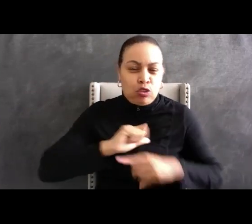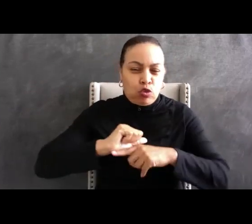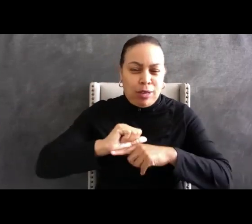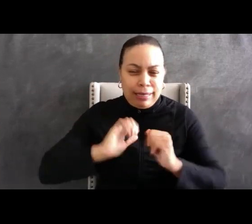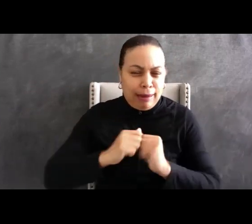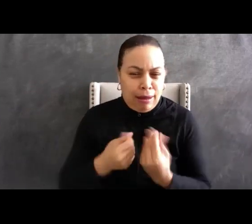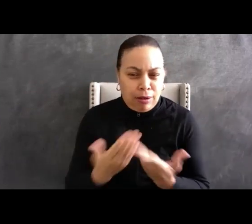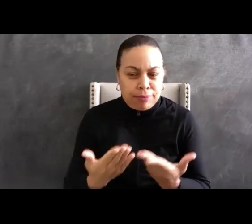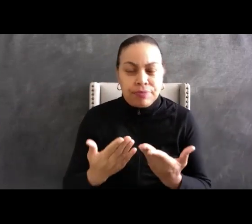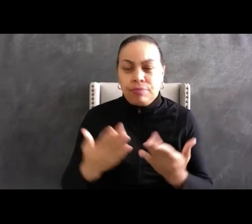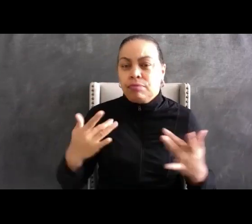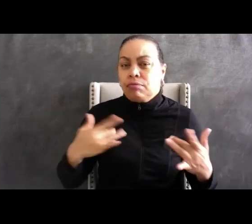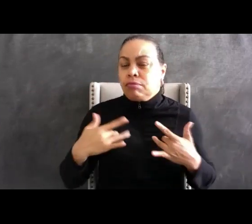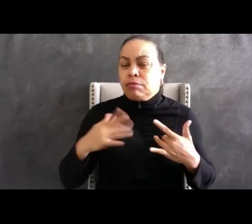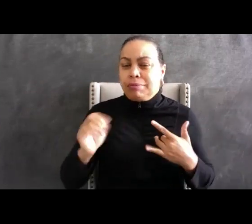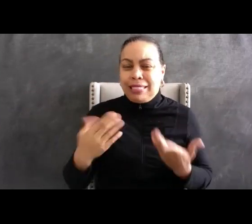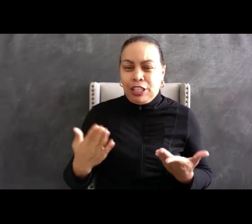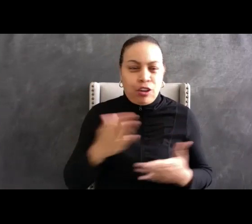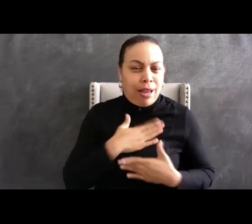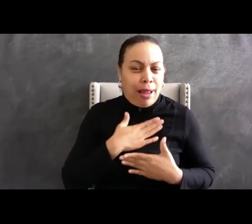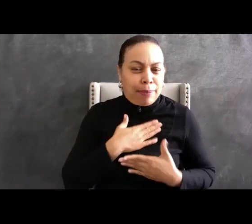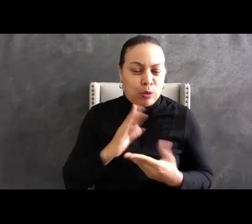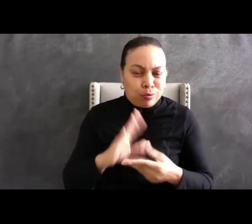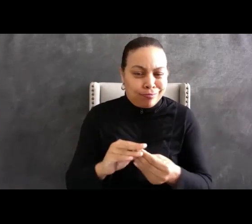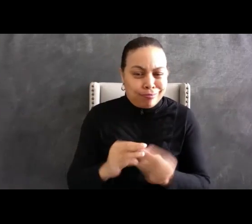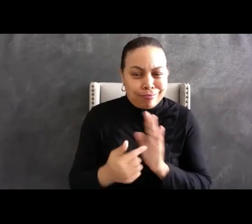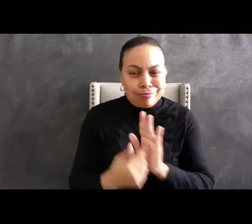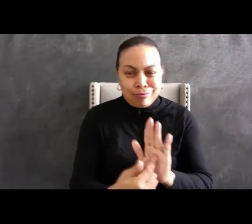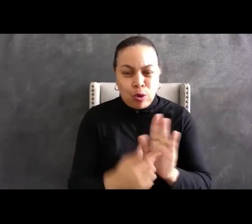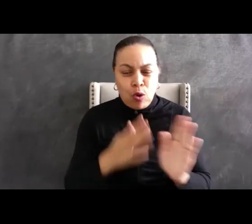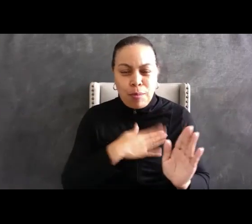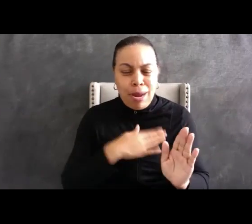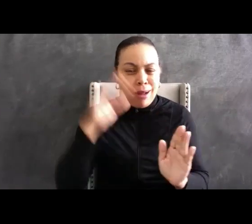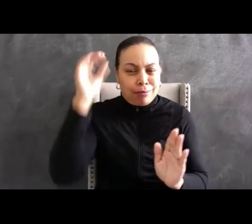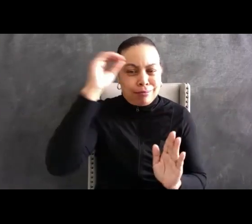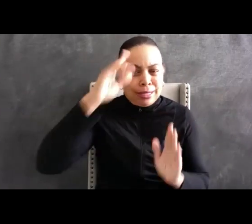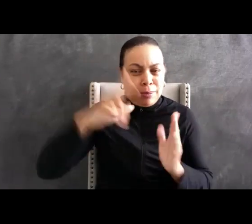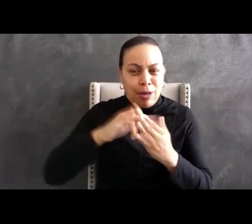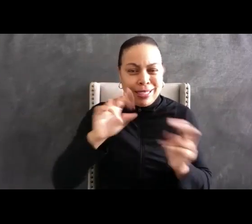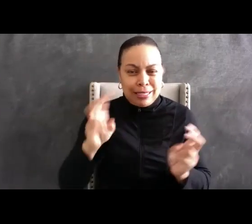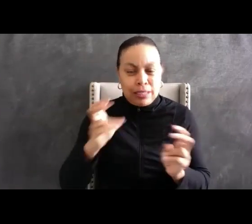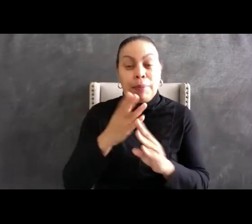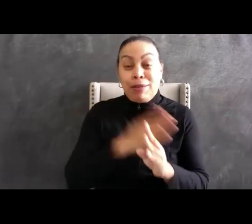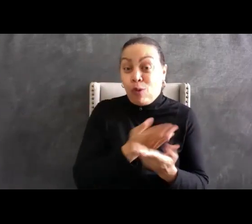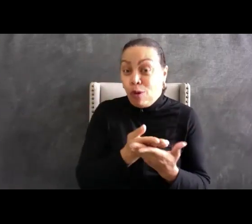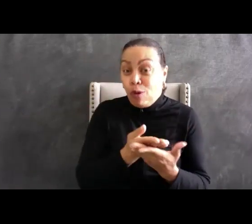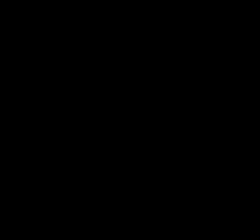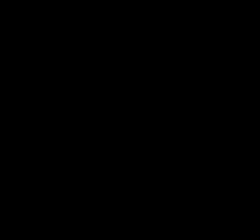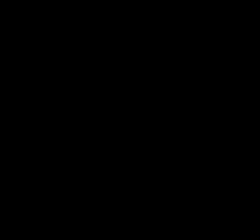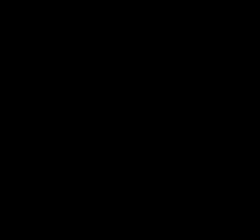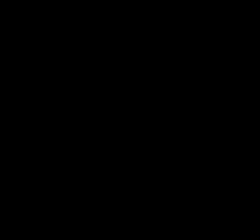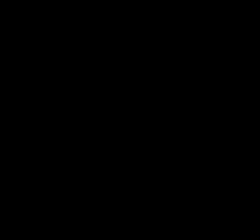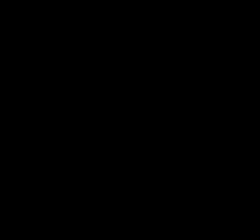share my perspectives on the subject before the esteemed panel of experts discuss their experience delivering training